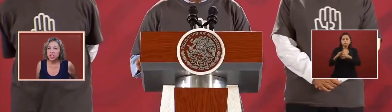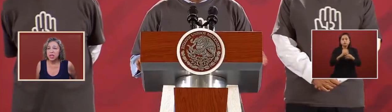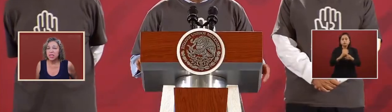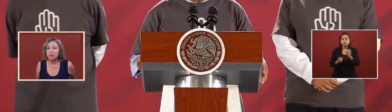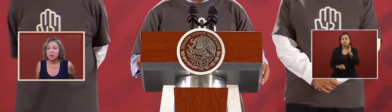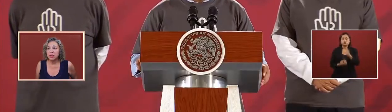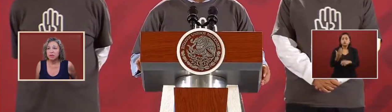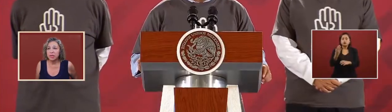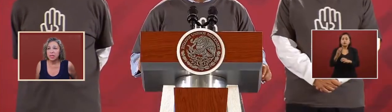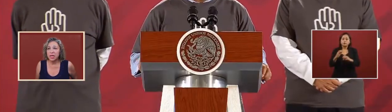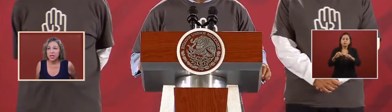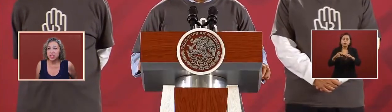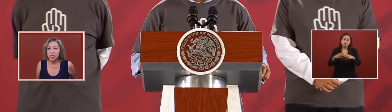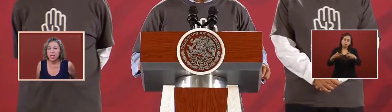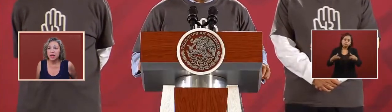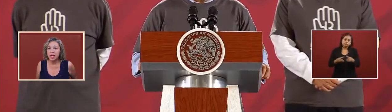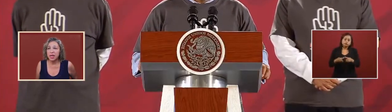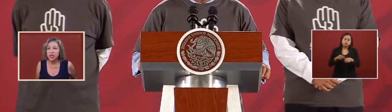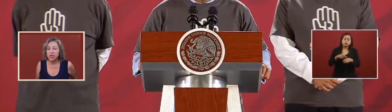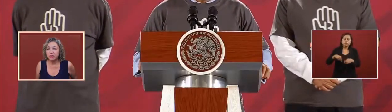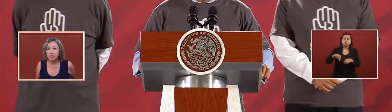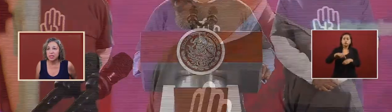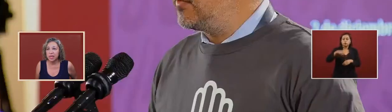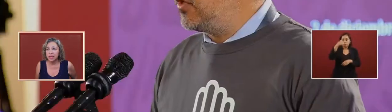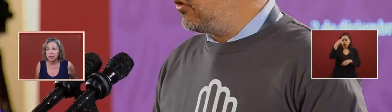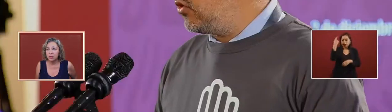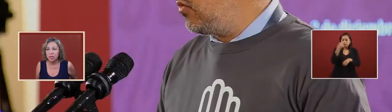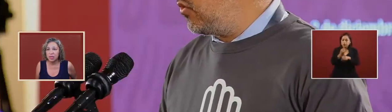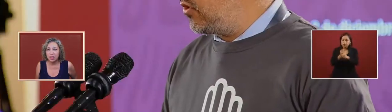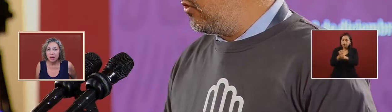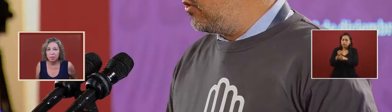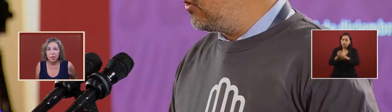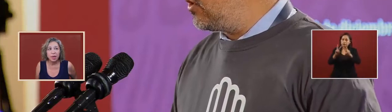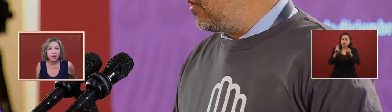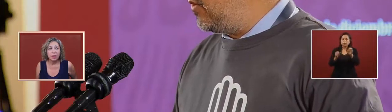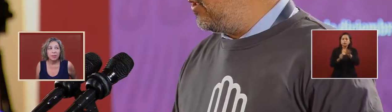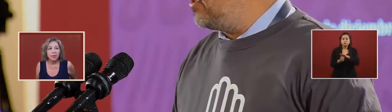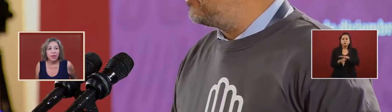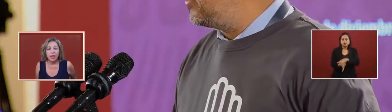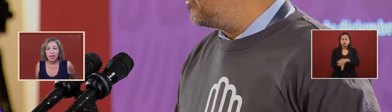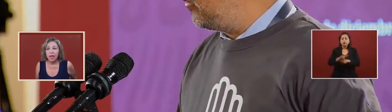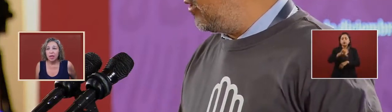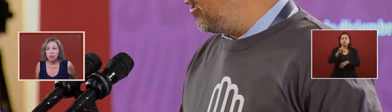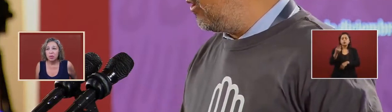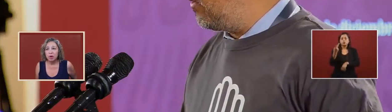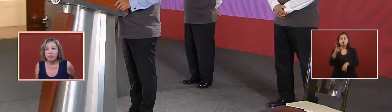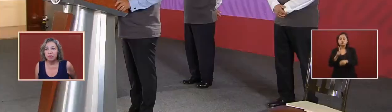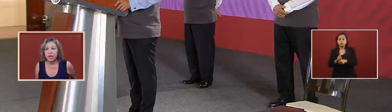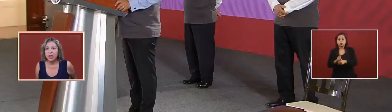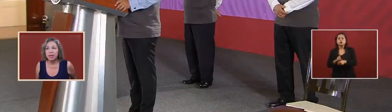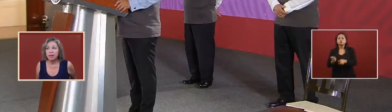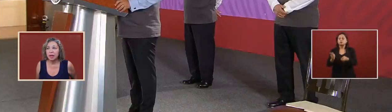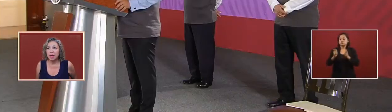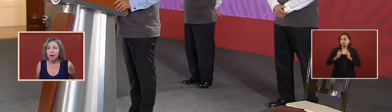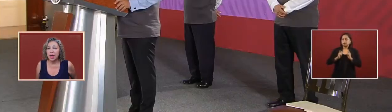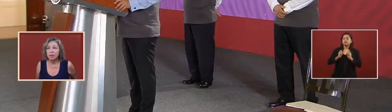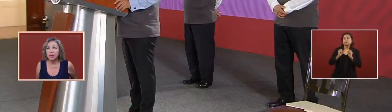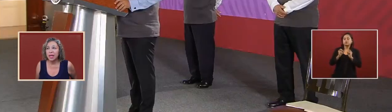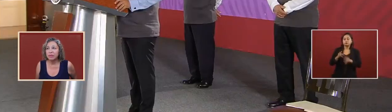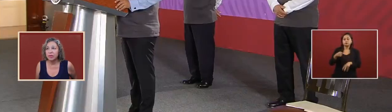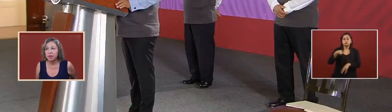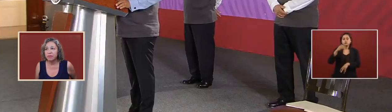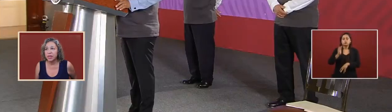specialized for the investigation and litigation of this case of guazinapa and we're invading uh